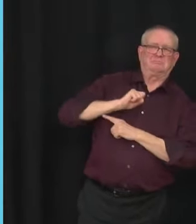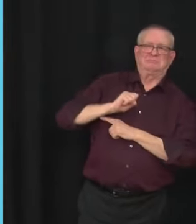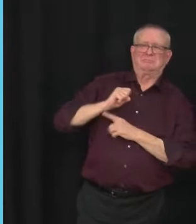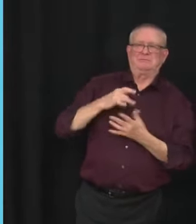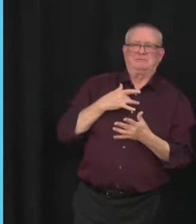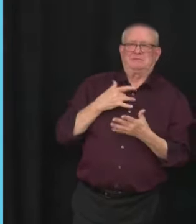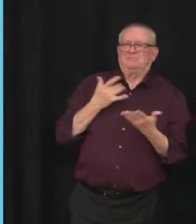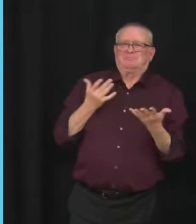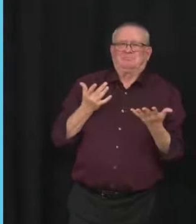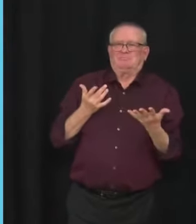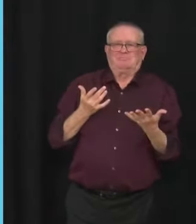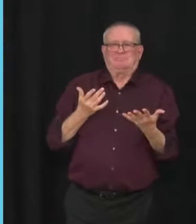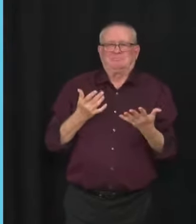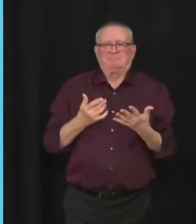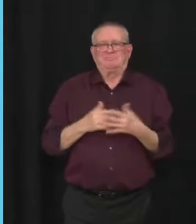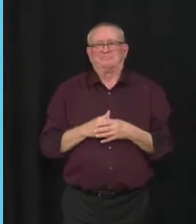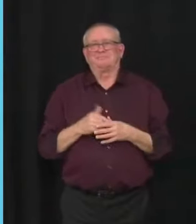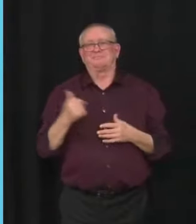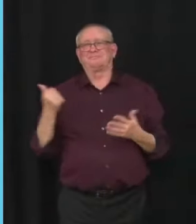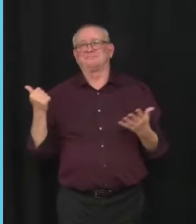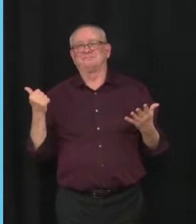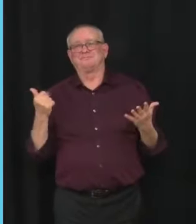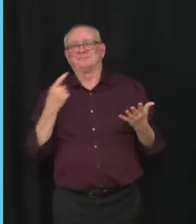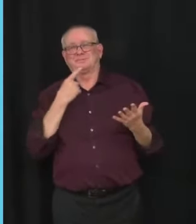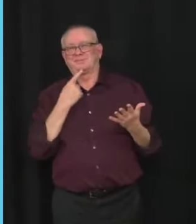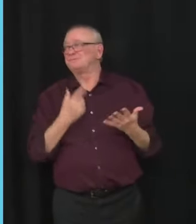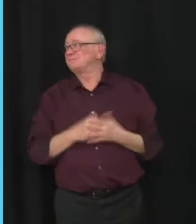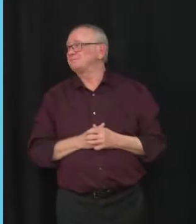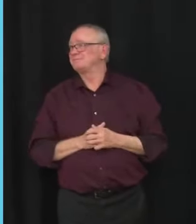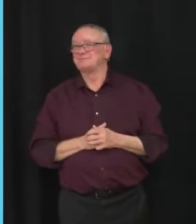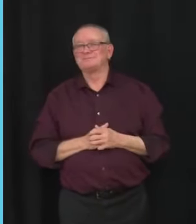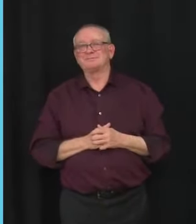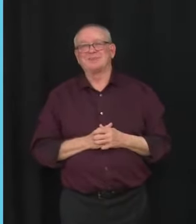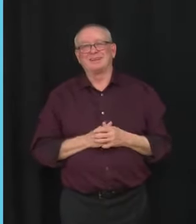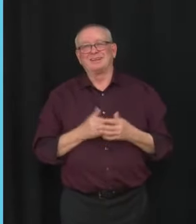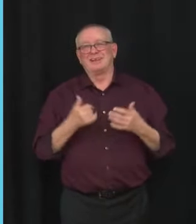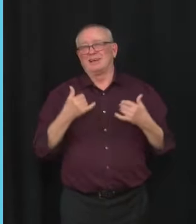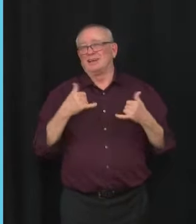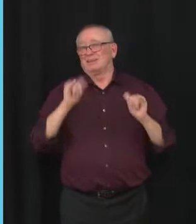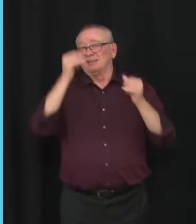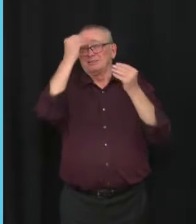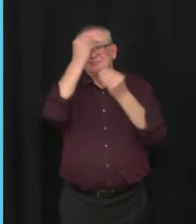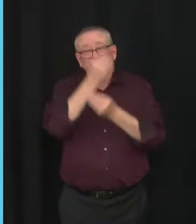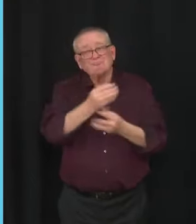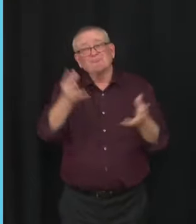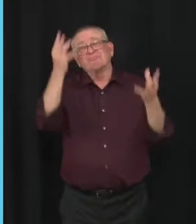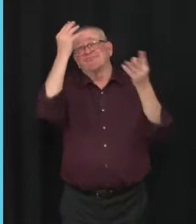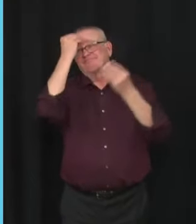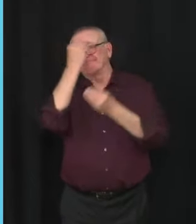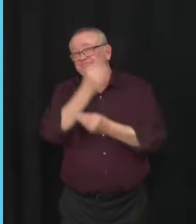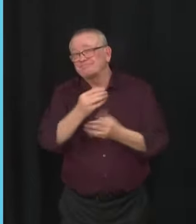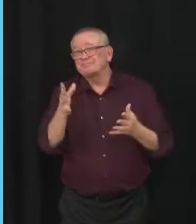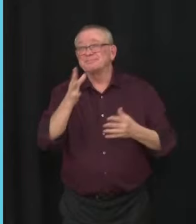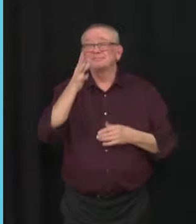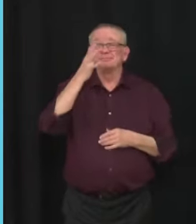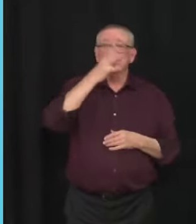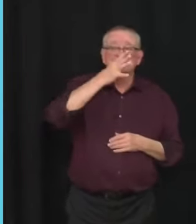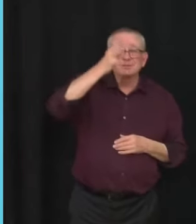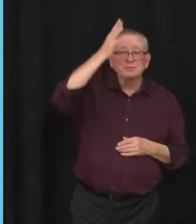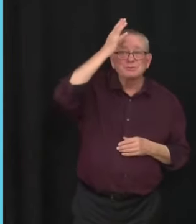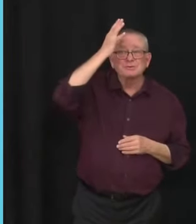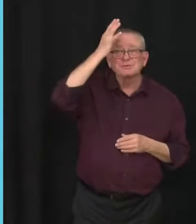So we're going to continue to provide information to parents and to Albertans.